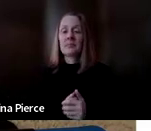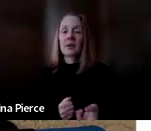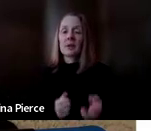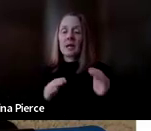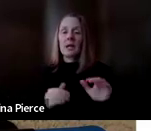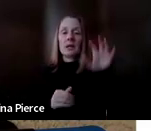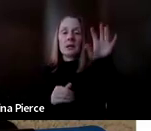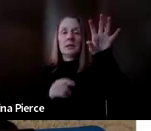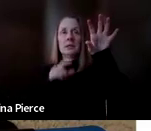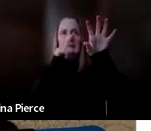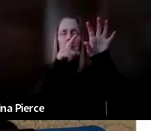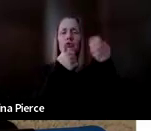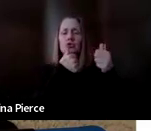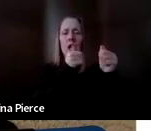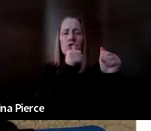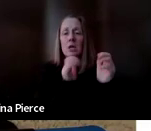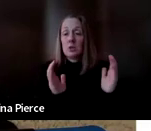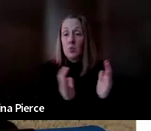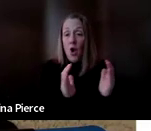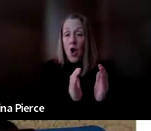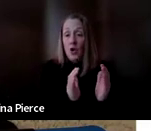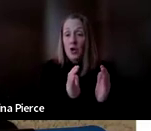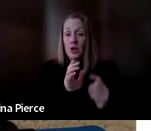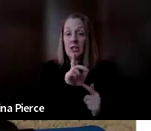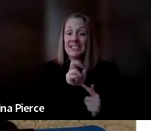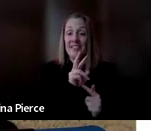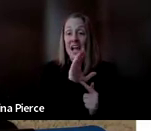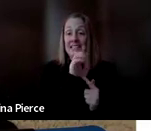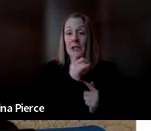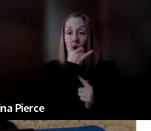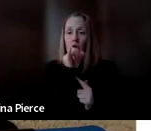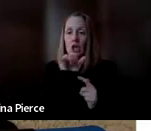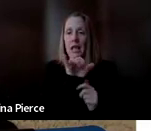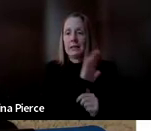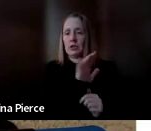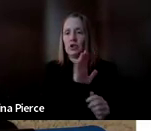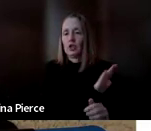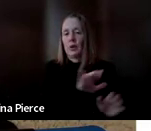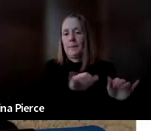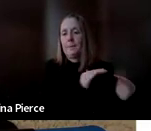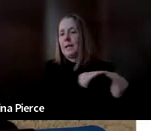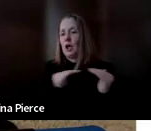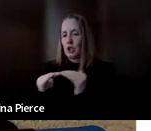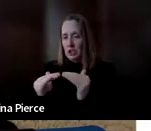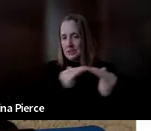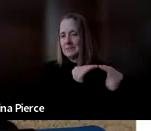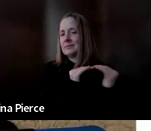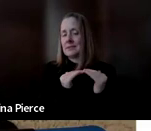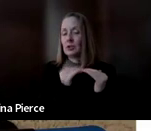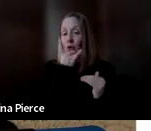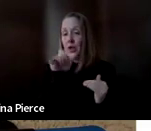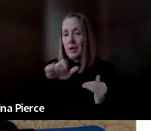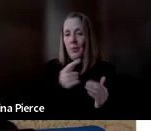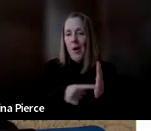the smaller device as she was getting older to look more like her peers to have things that were other things that teenagers were carrying